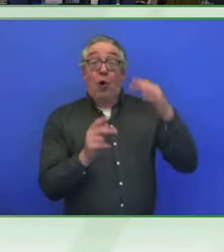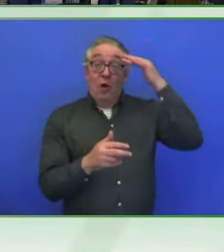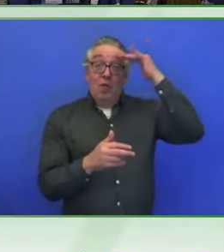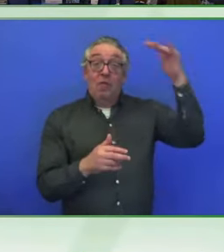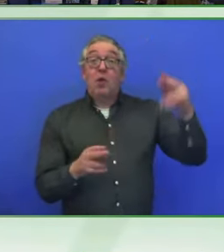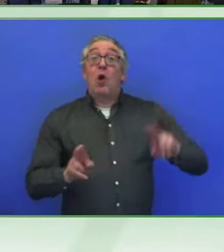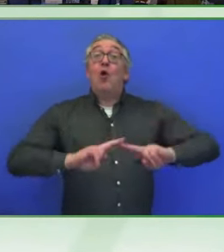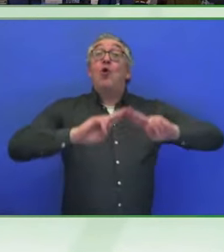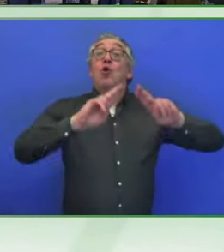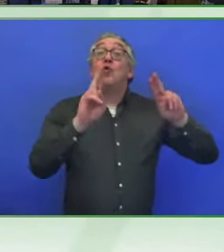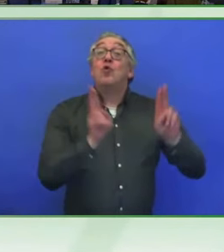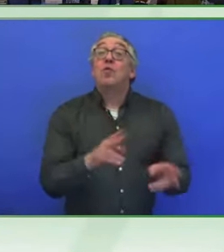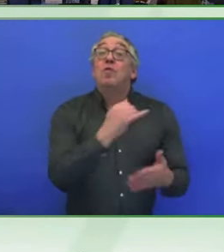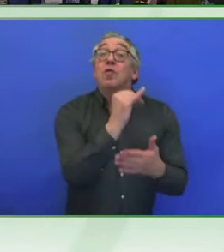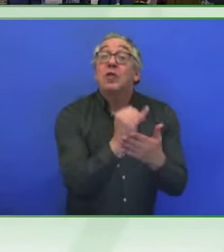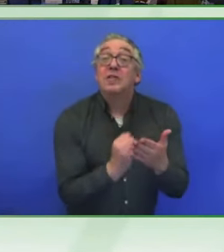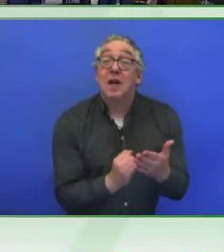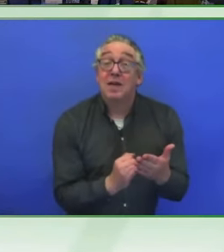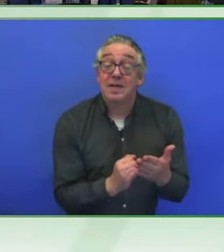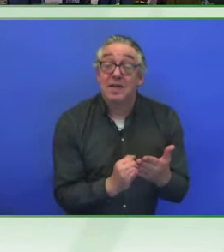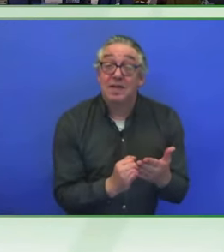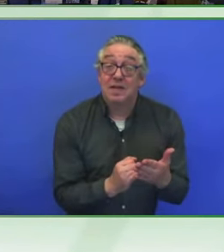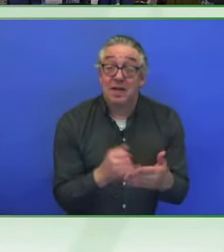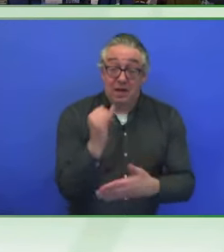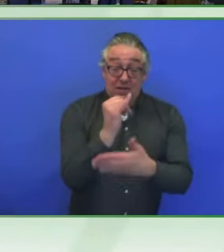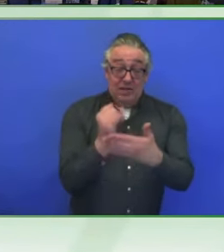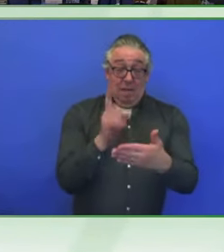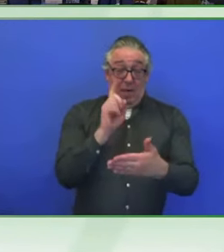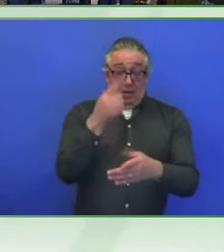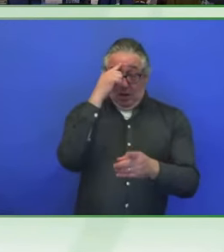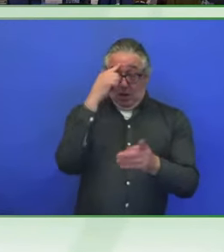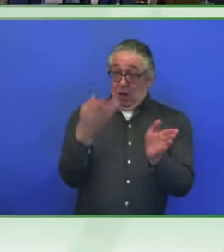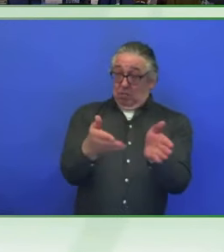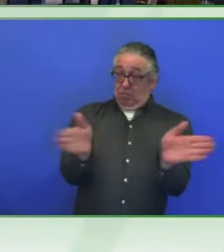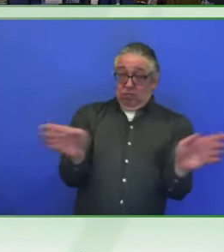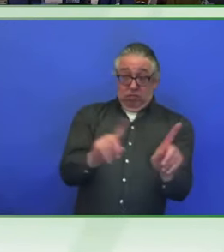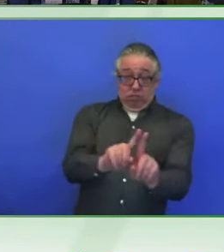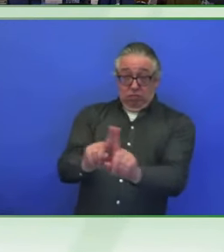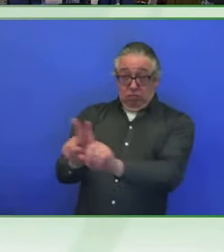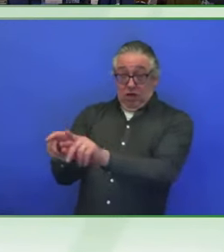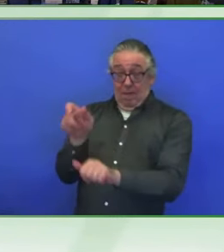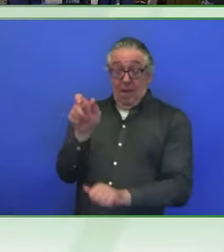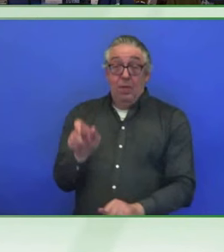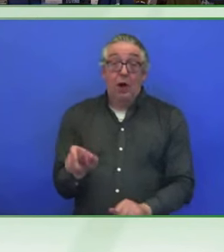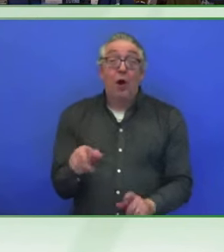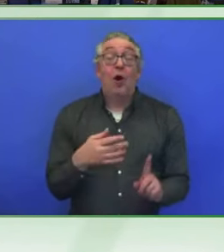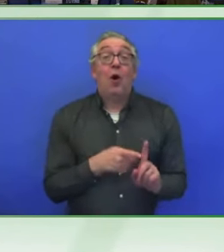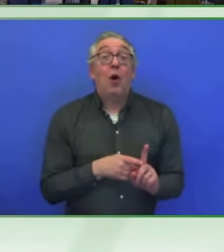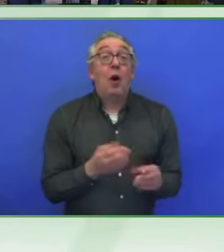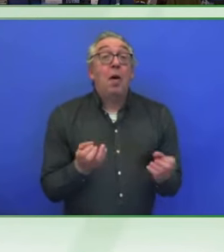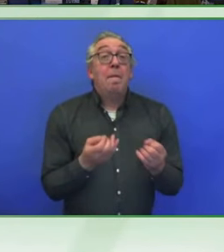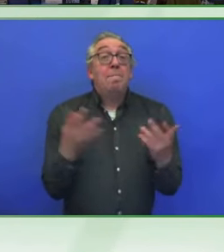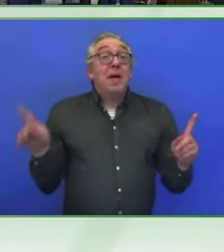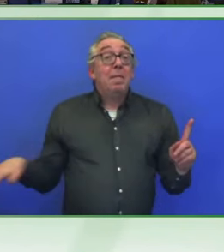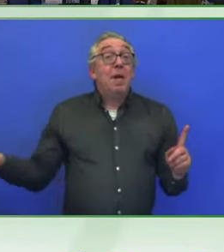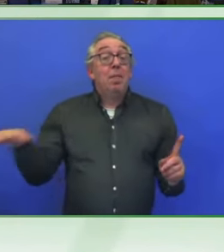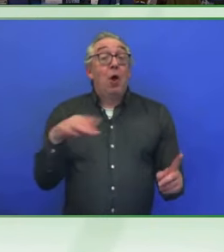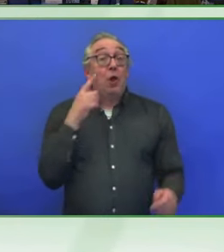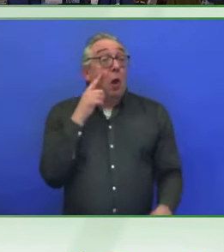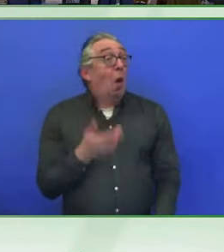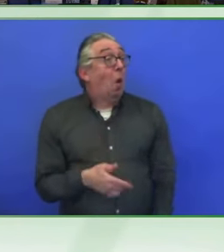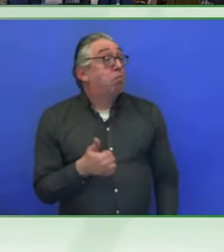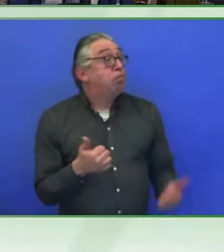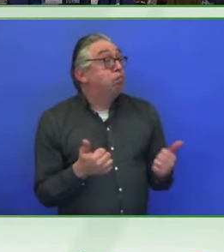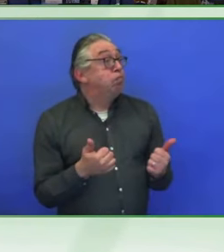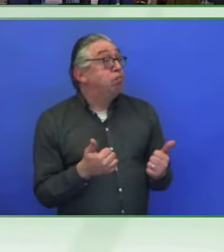ramp, that would be less dangerous for many people, including persons with disabilities,